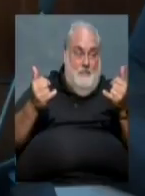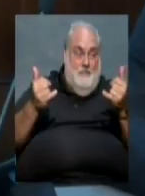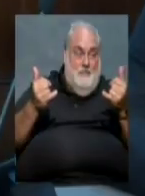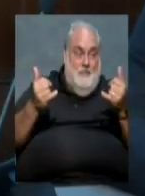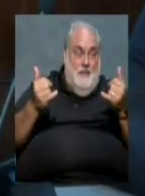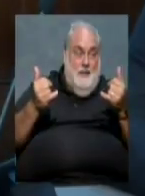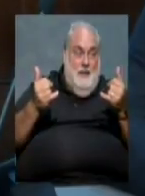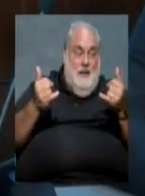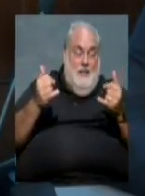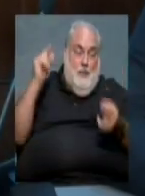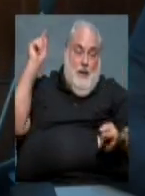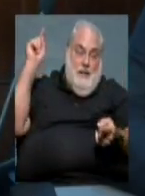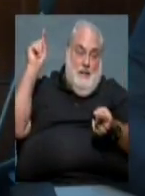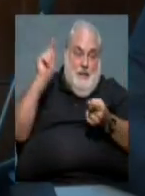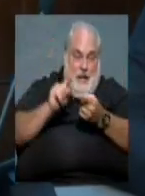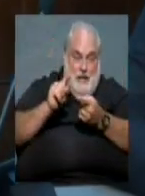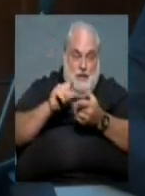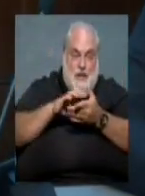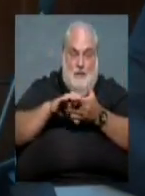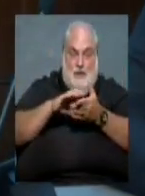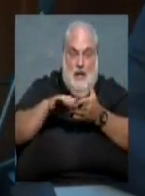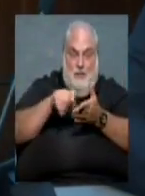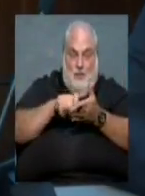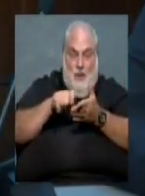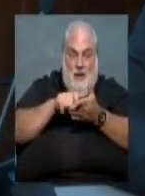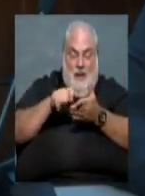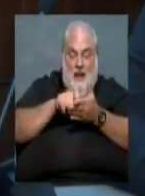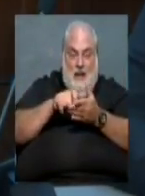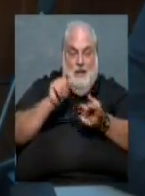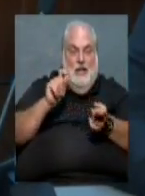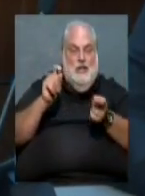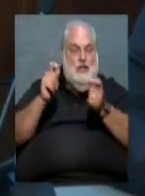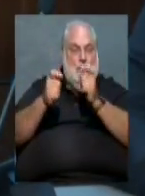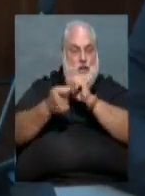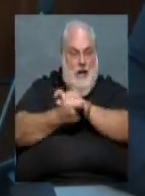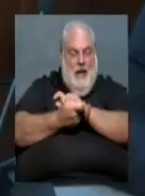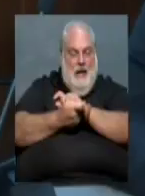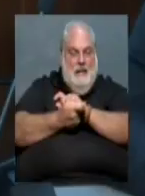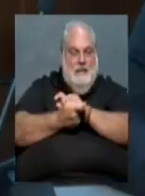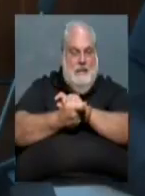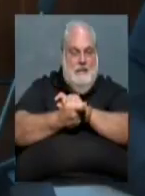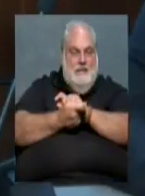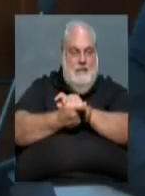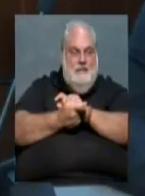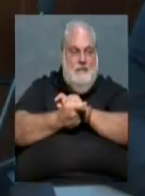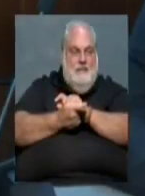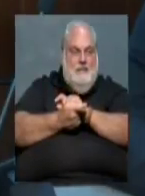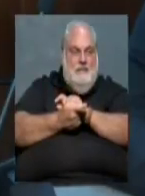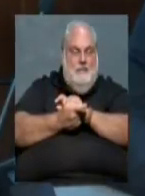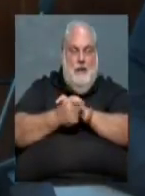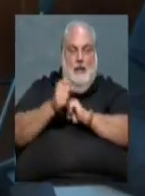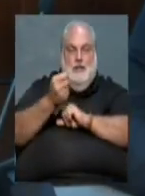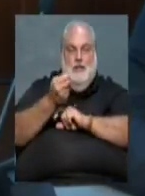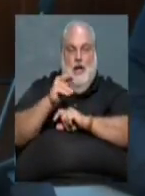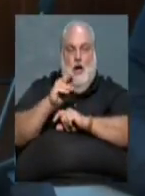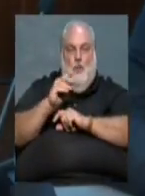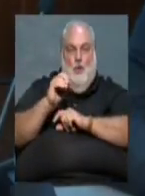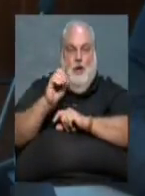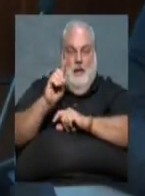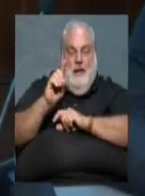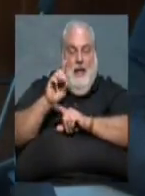reduction in the number of hot checks that are being written has really kind of changed the dynamic now. Sherwood and their